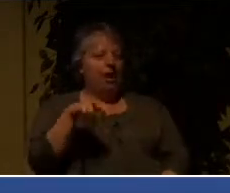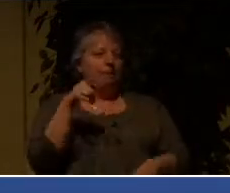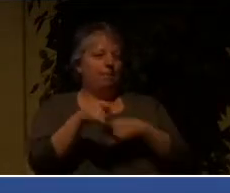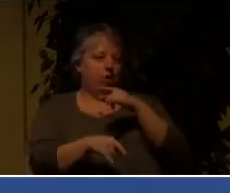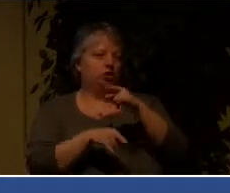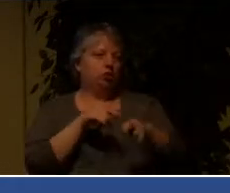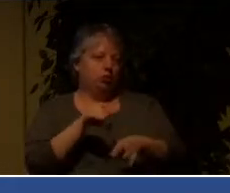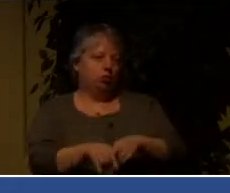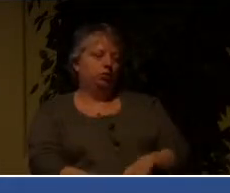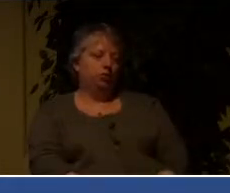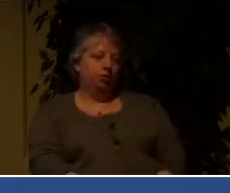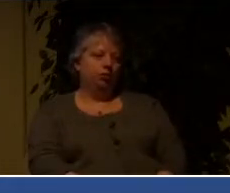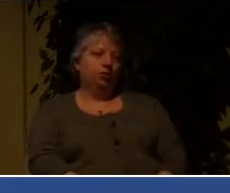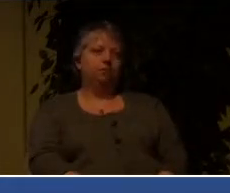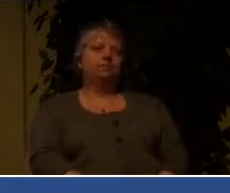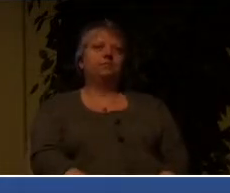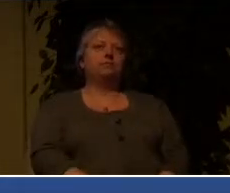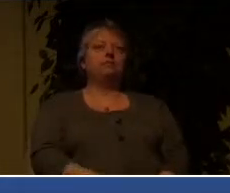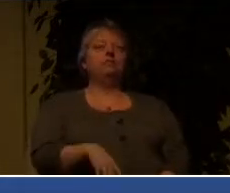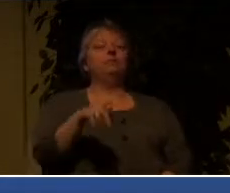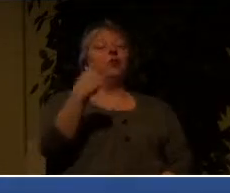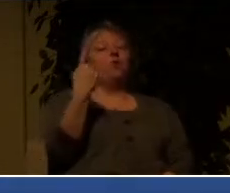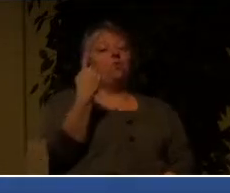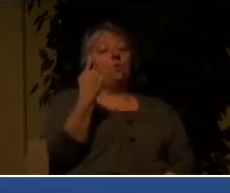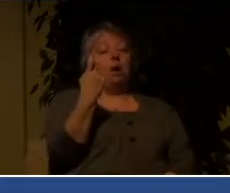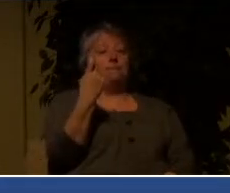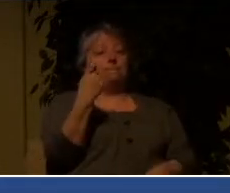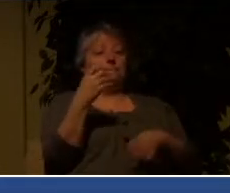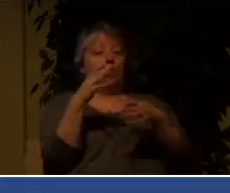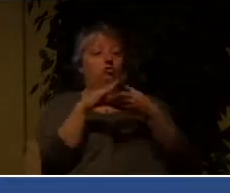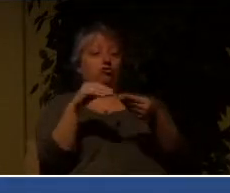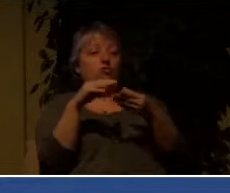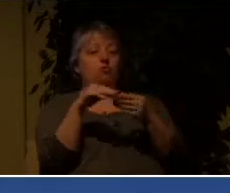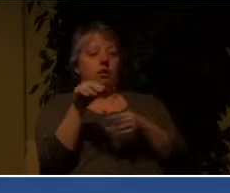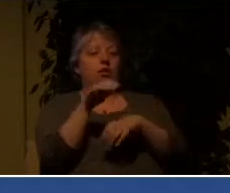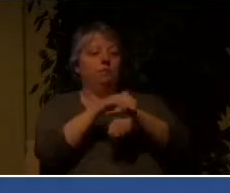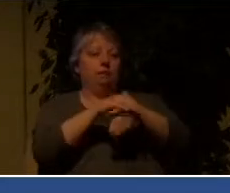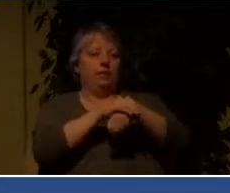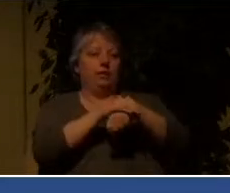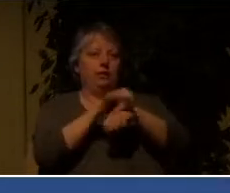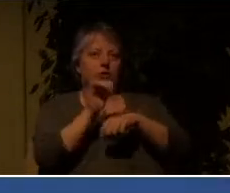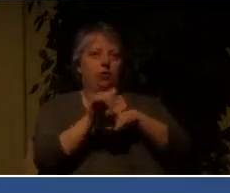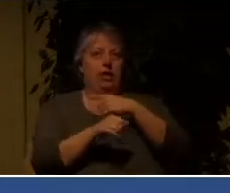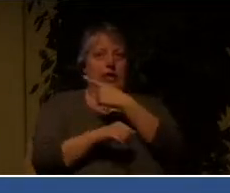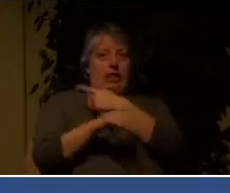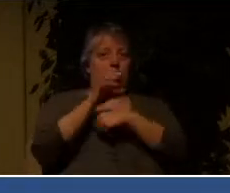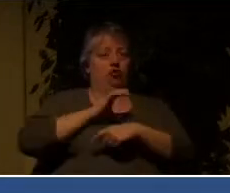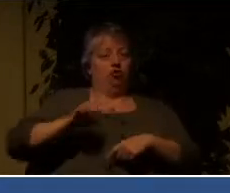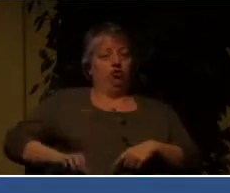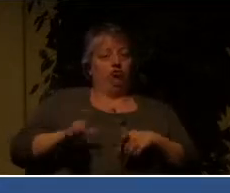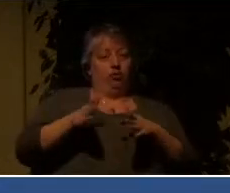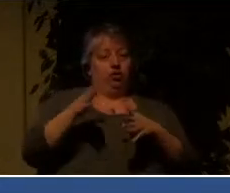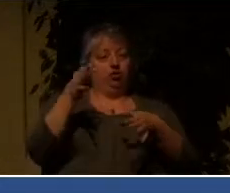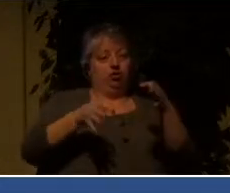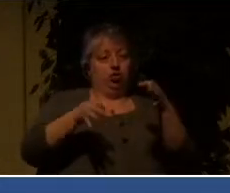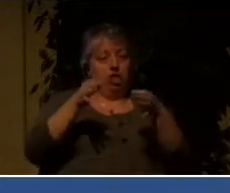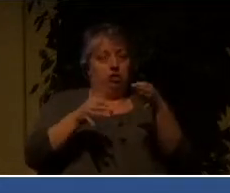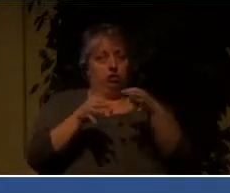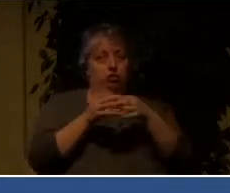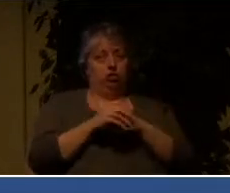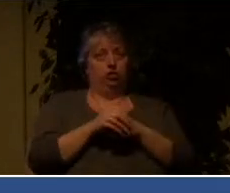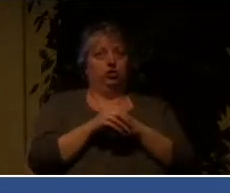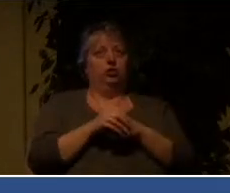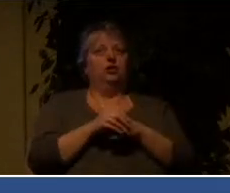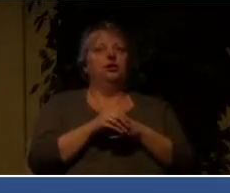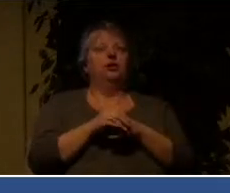as it relates to just as Richard Page, he's a Christian judge, was part of a